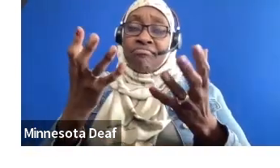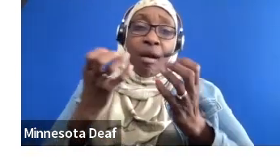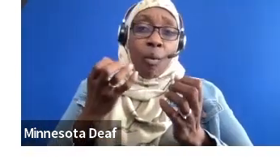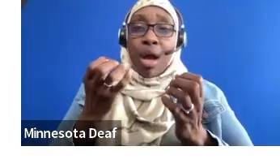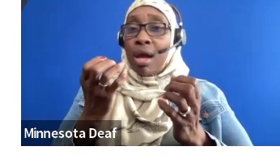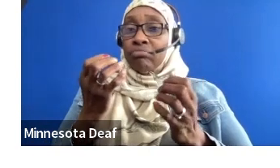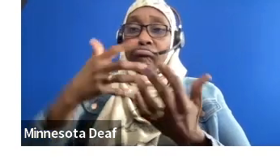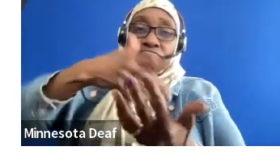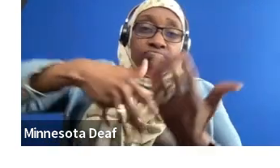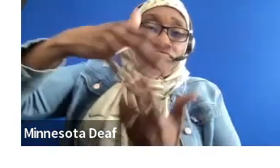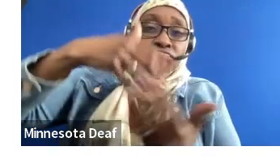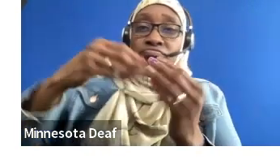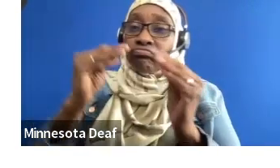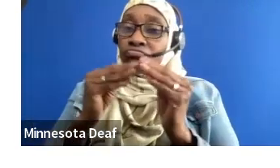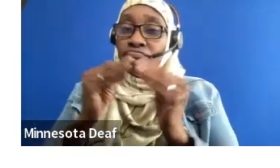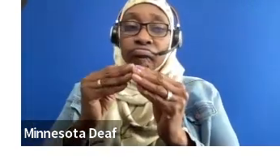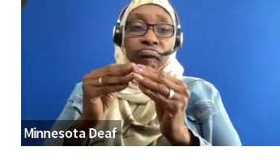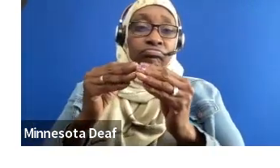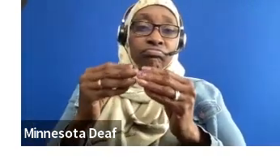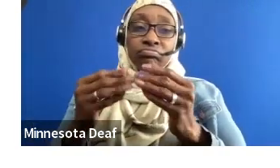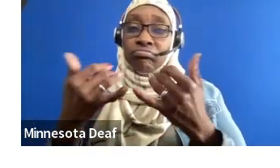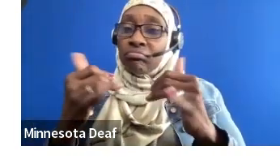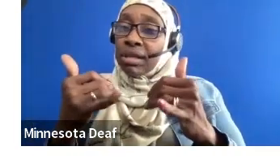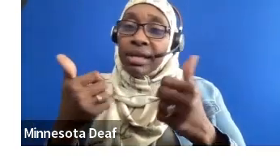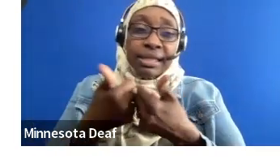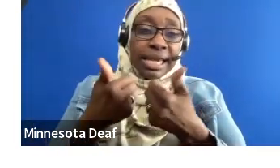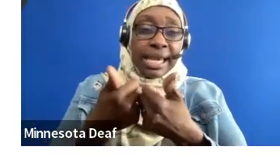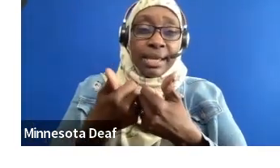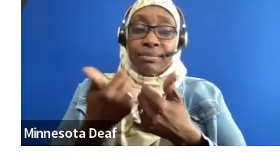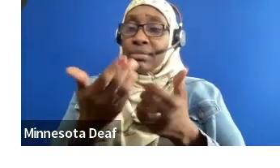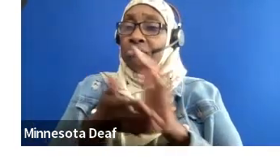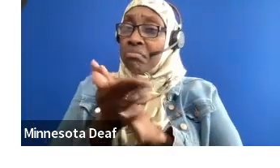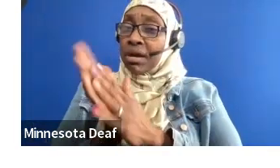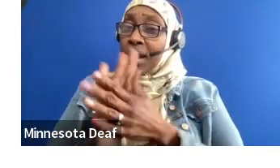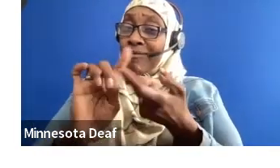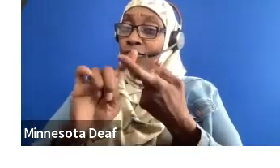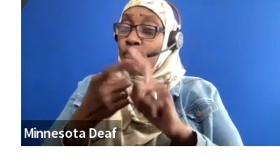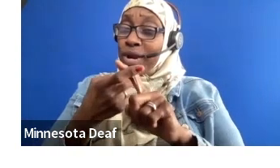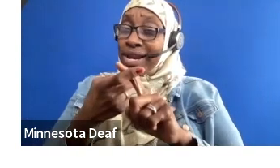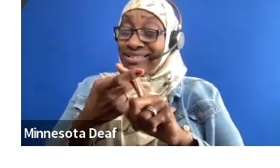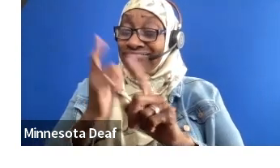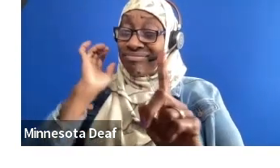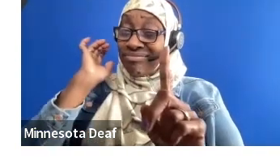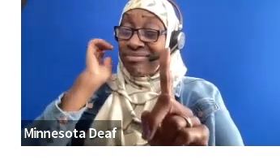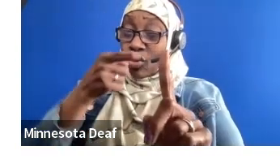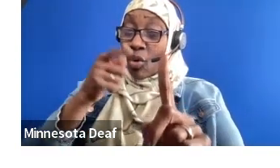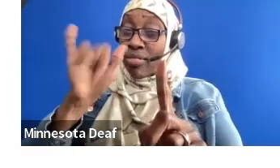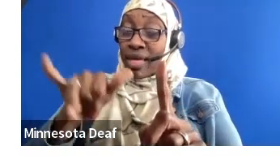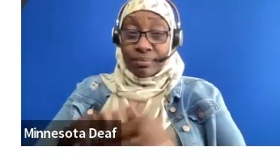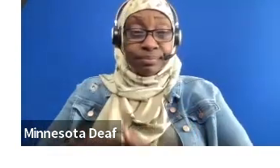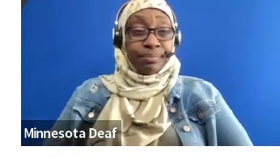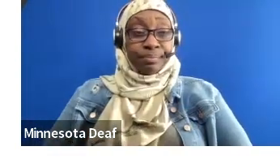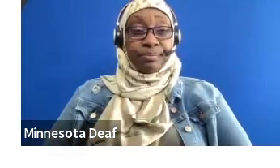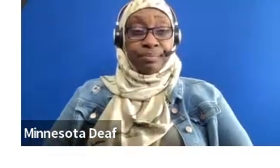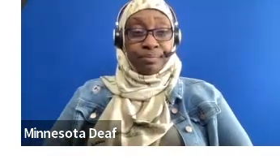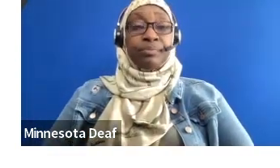Our mentors are also there to share resources, right? Even the mentees can share resources. Local professionals that serve as educational career